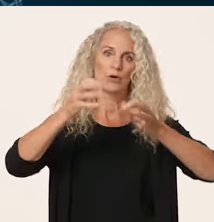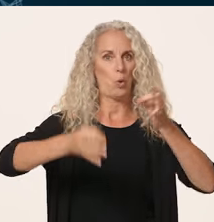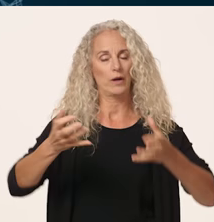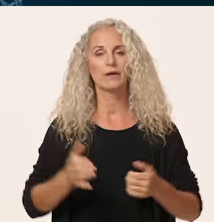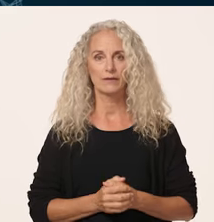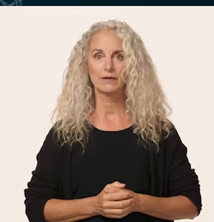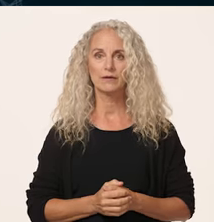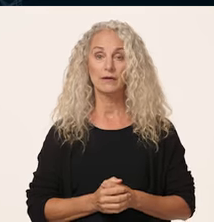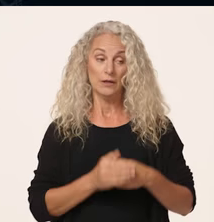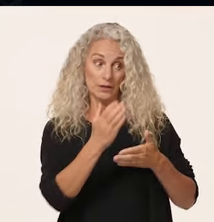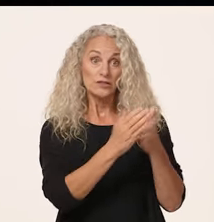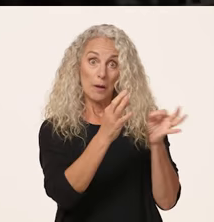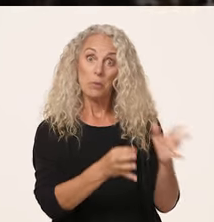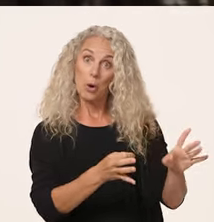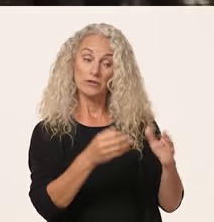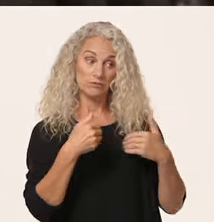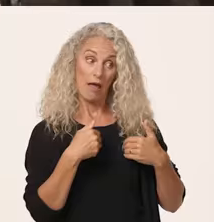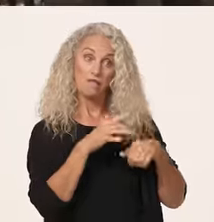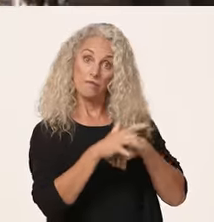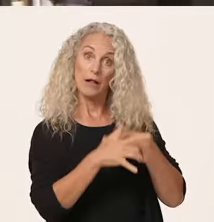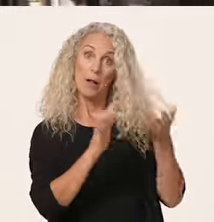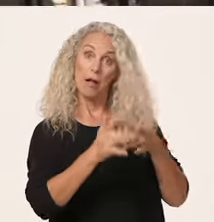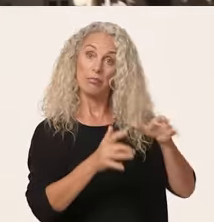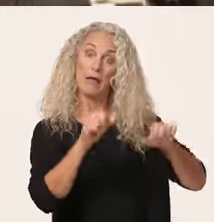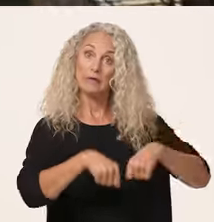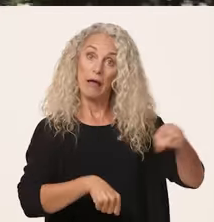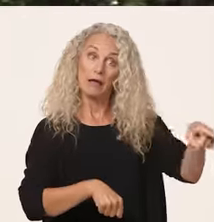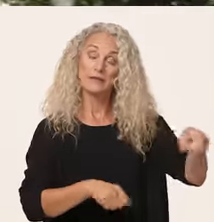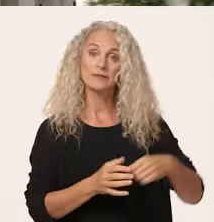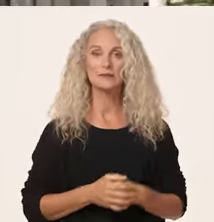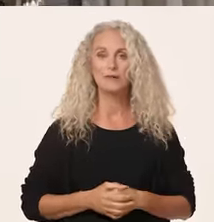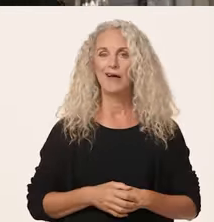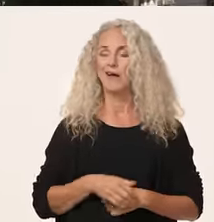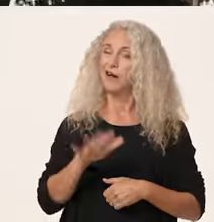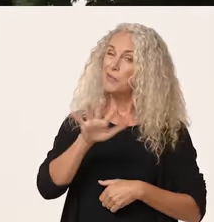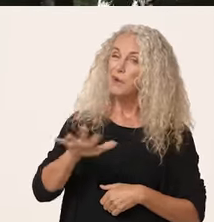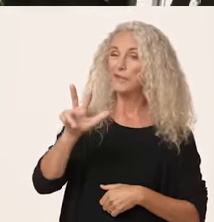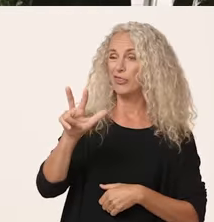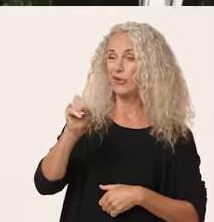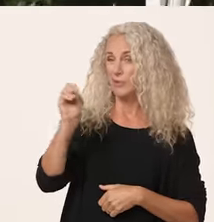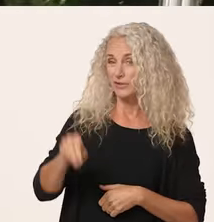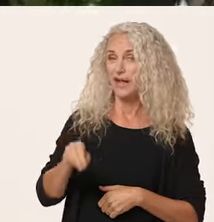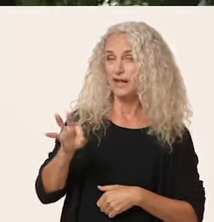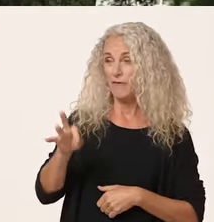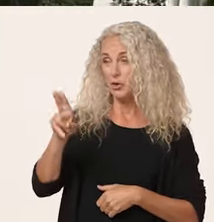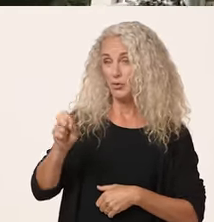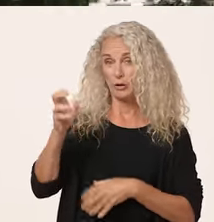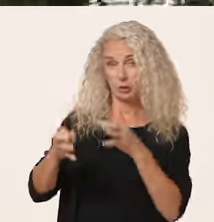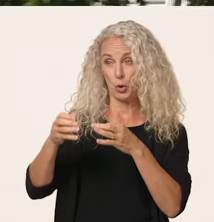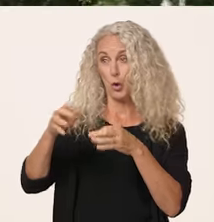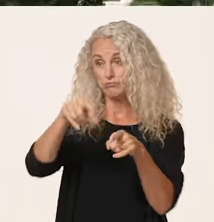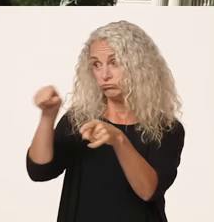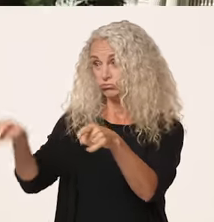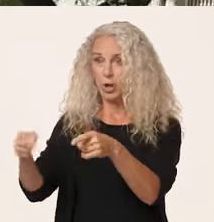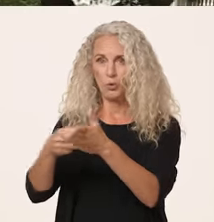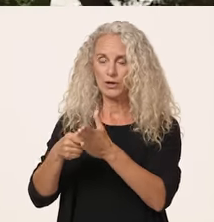from court to court. While some courts may make their records available for online searches, approximately 30% of